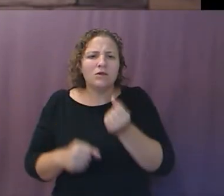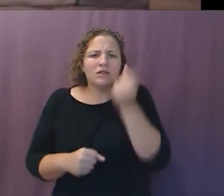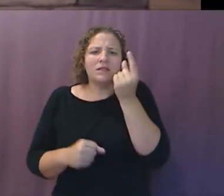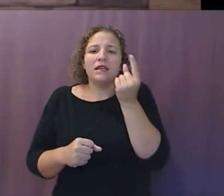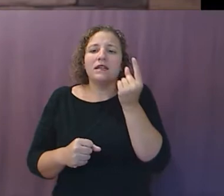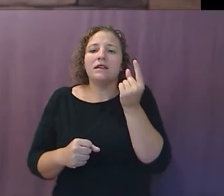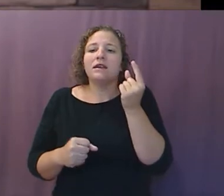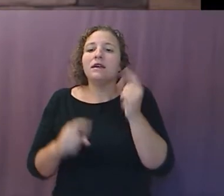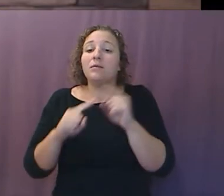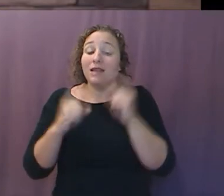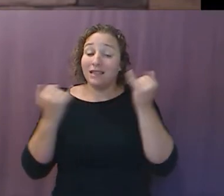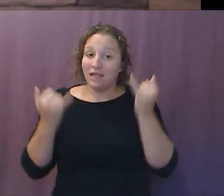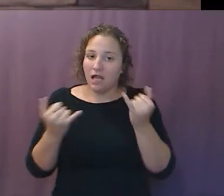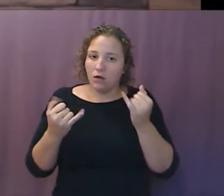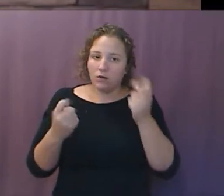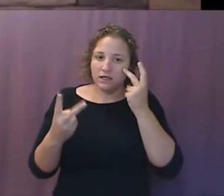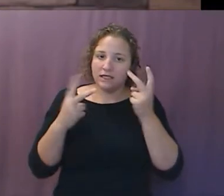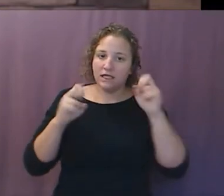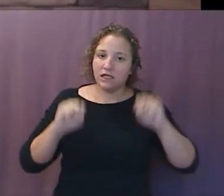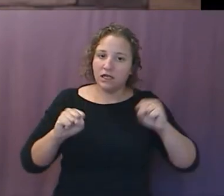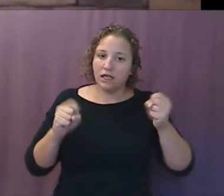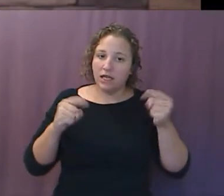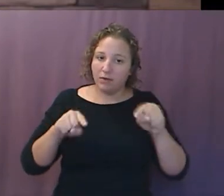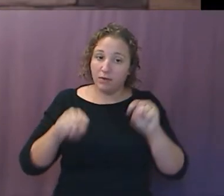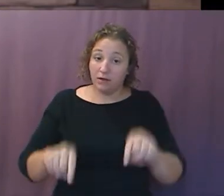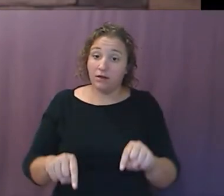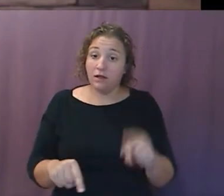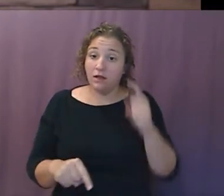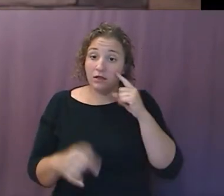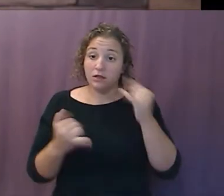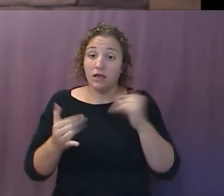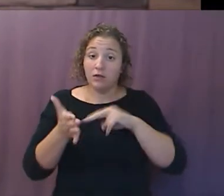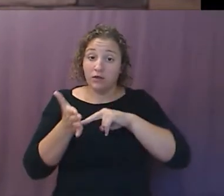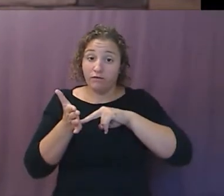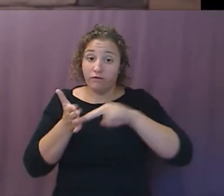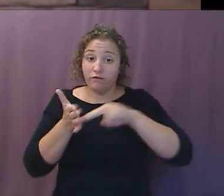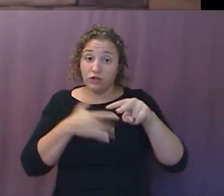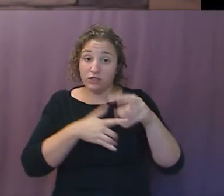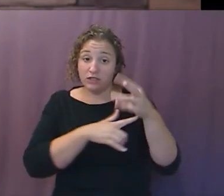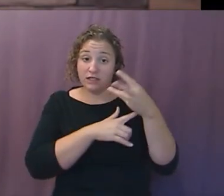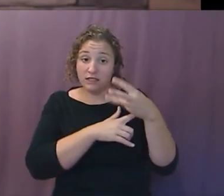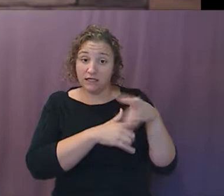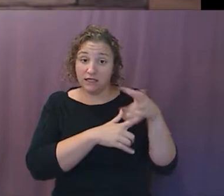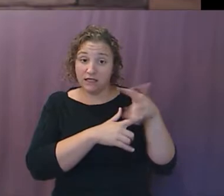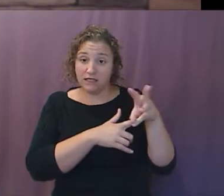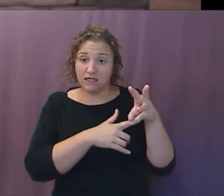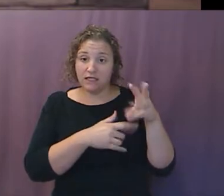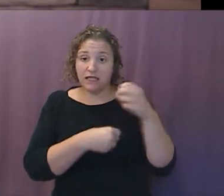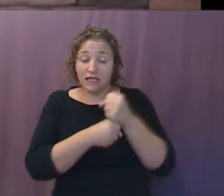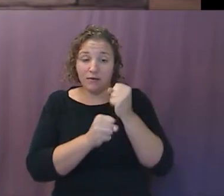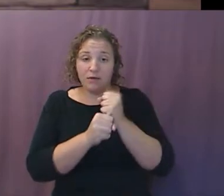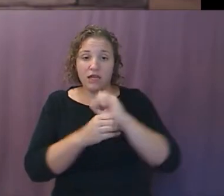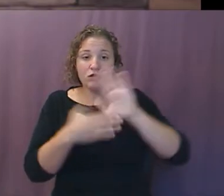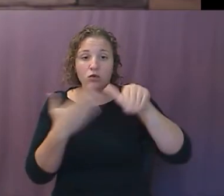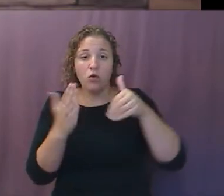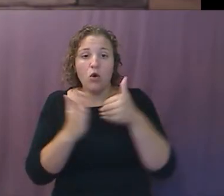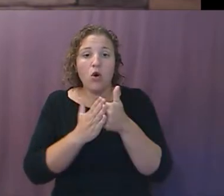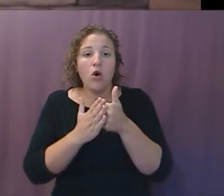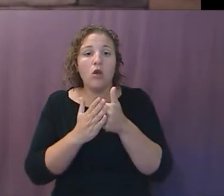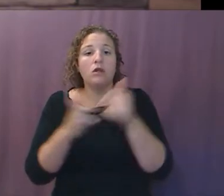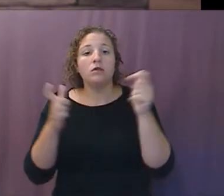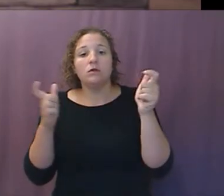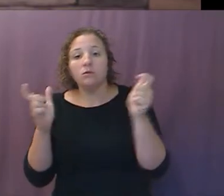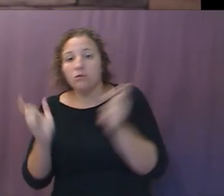causes all, both small and great, so your status is irrelevant, rich and poor,